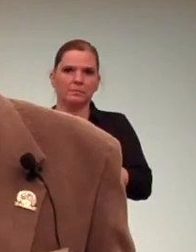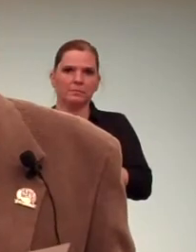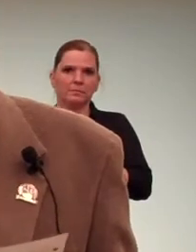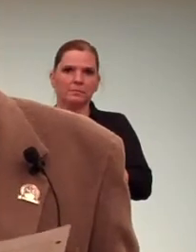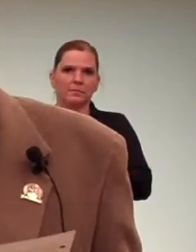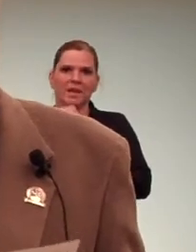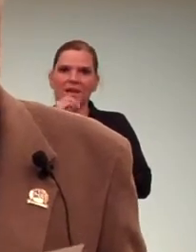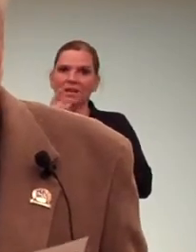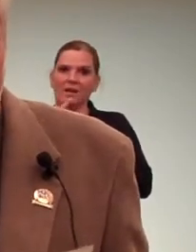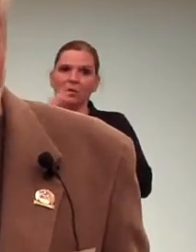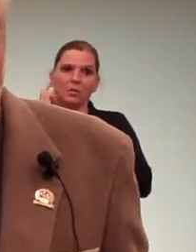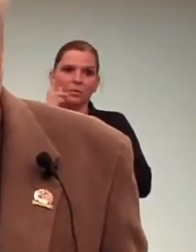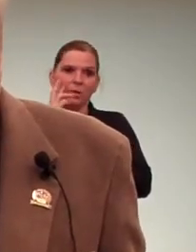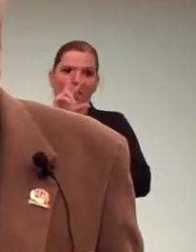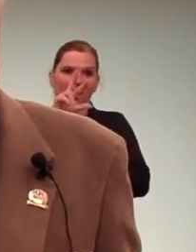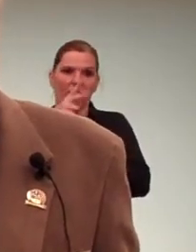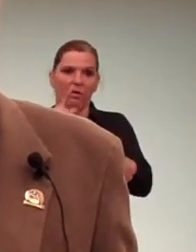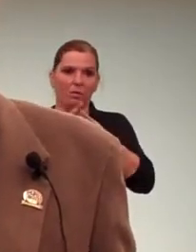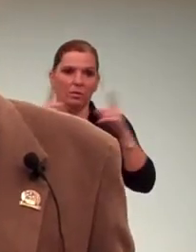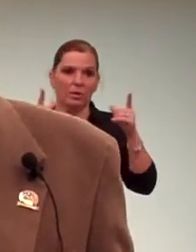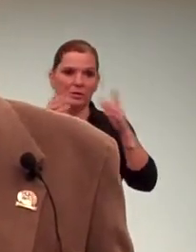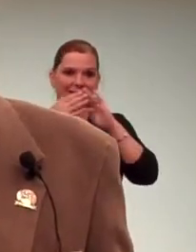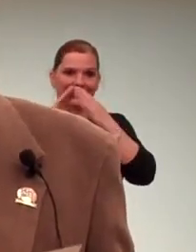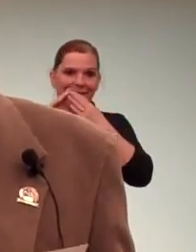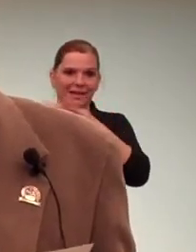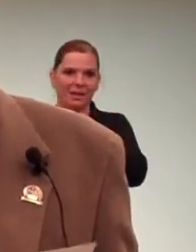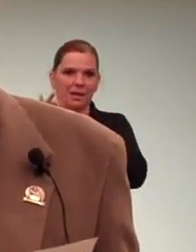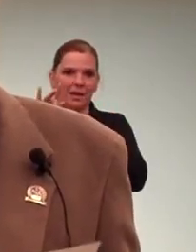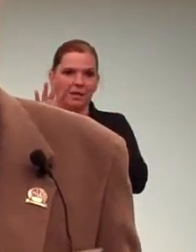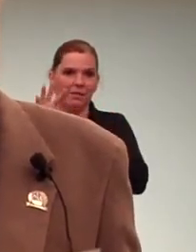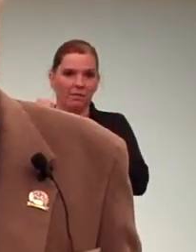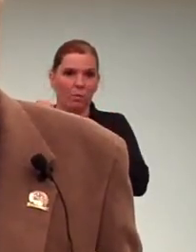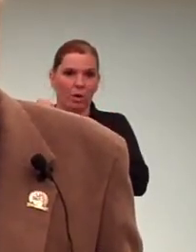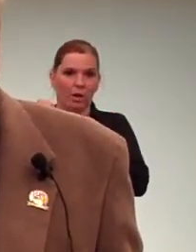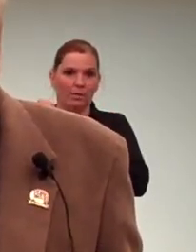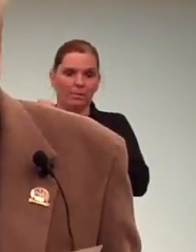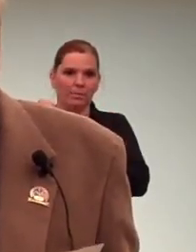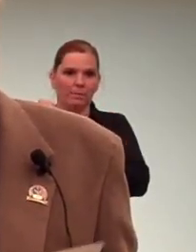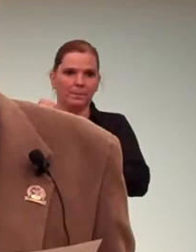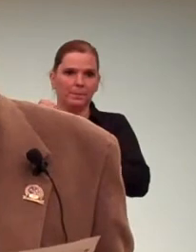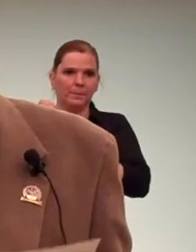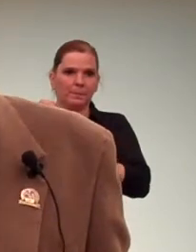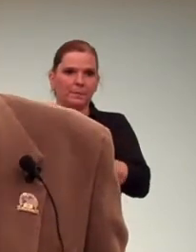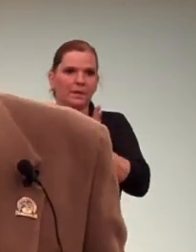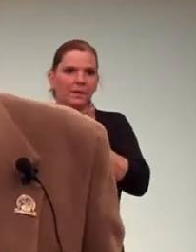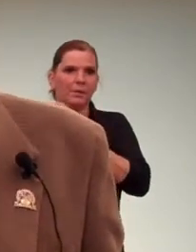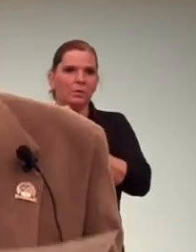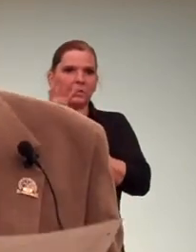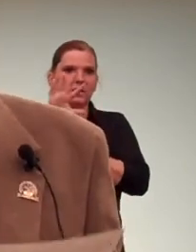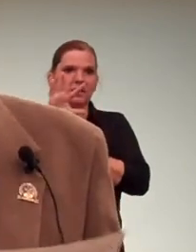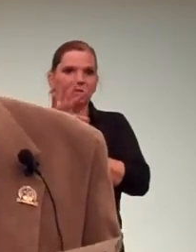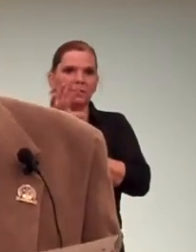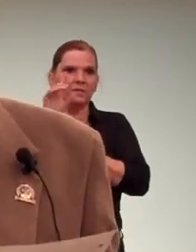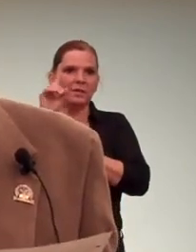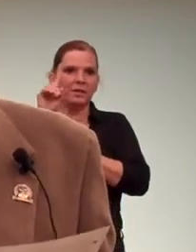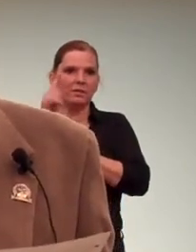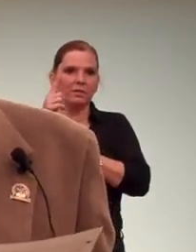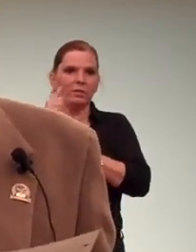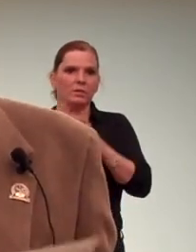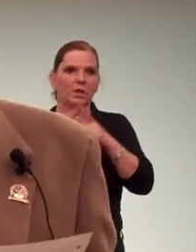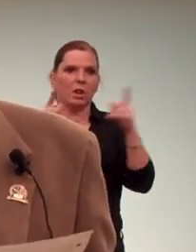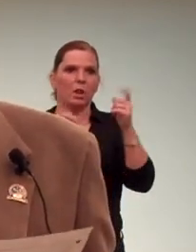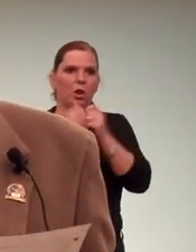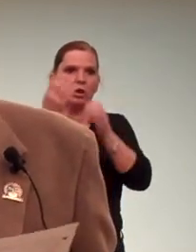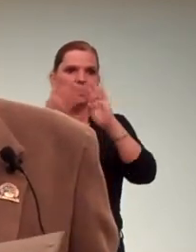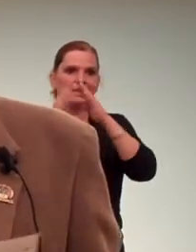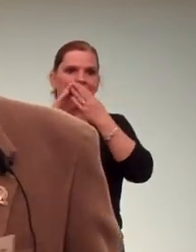Not only was Wheeling the third largest city in 1840 in the state of Virginia, it was the 51st largest